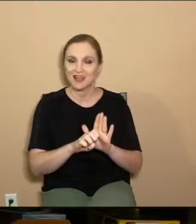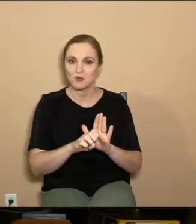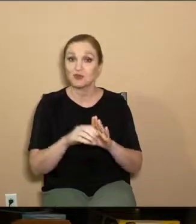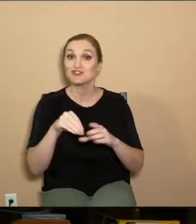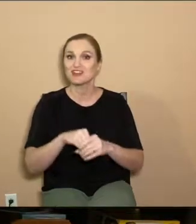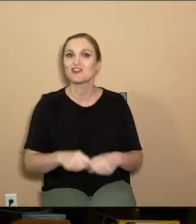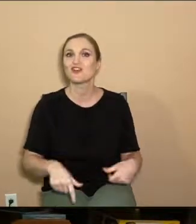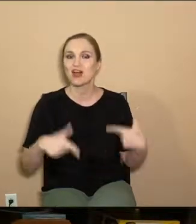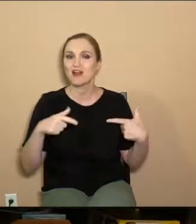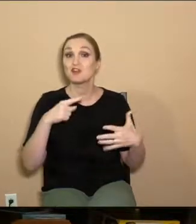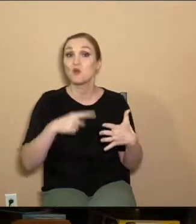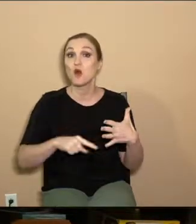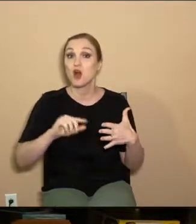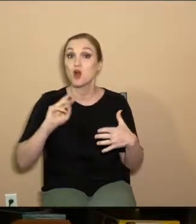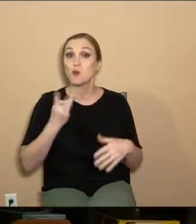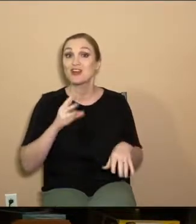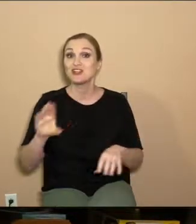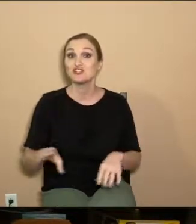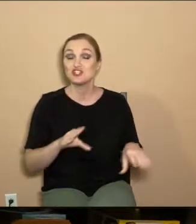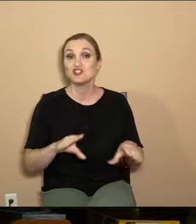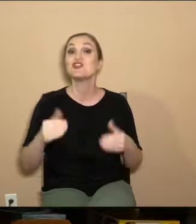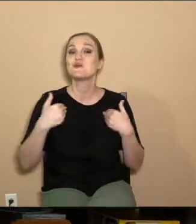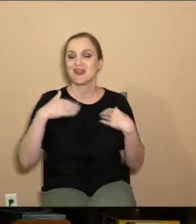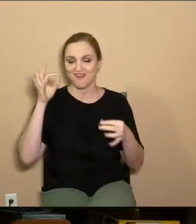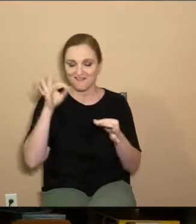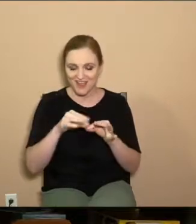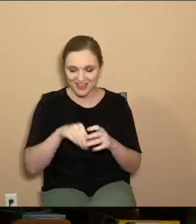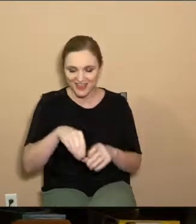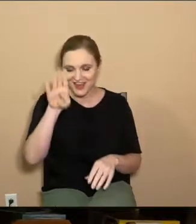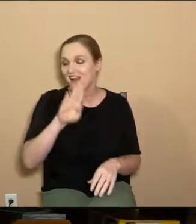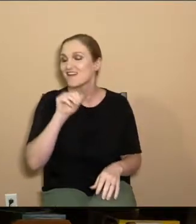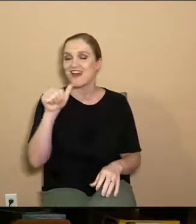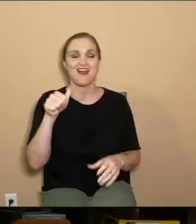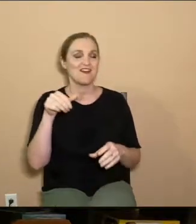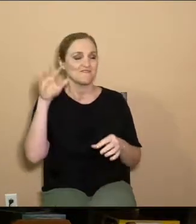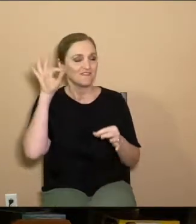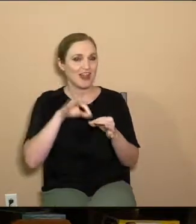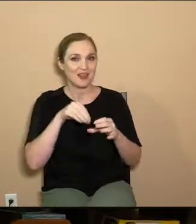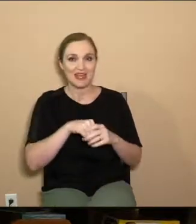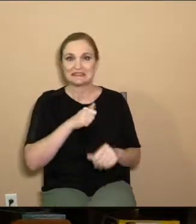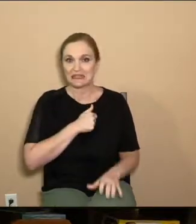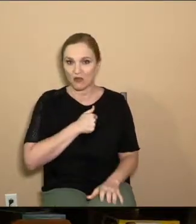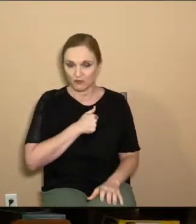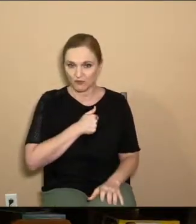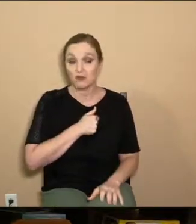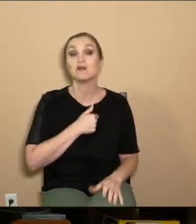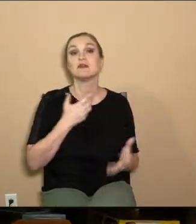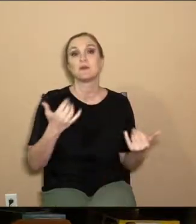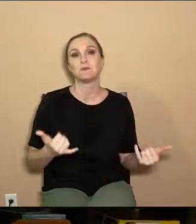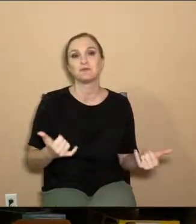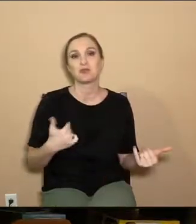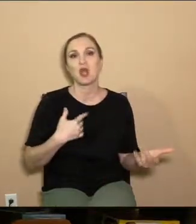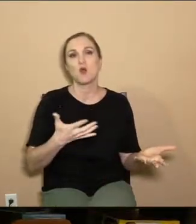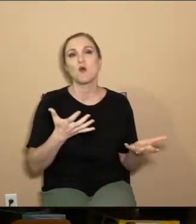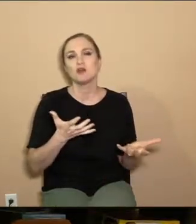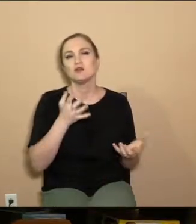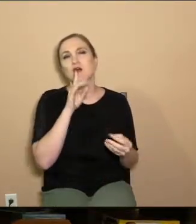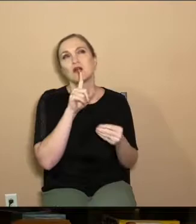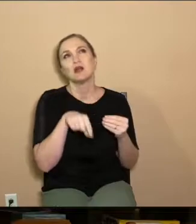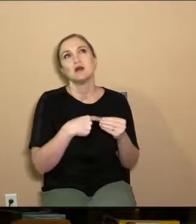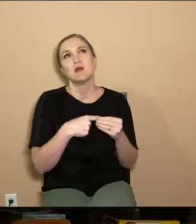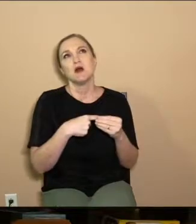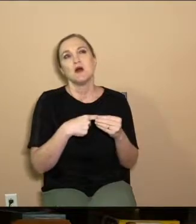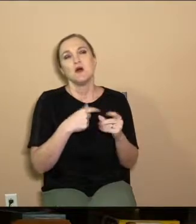our lives of what we do that we have faith in God rather than in ourselves. Now, I want to address this